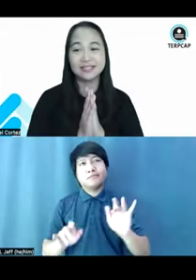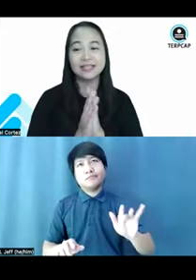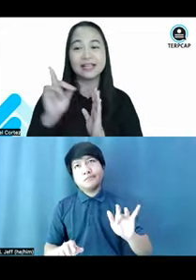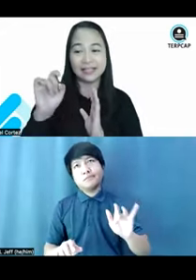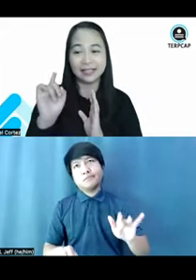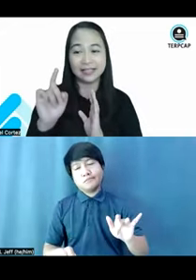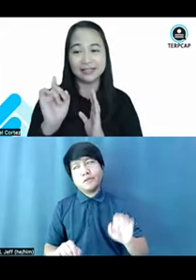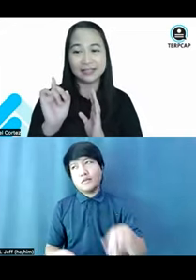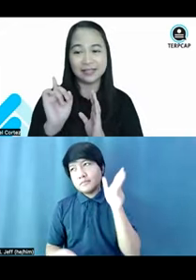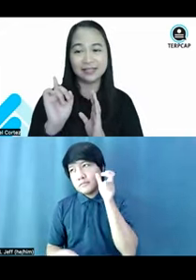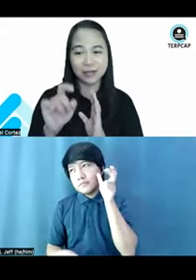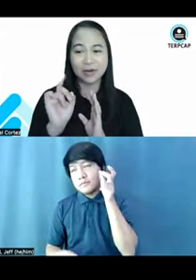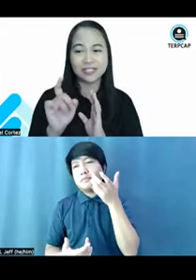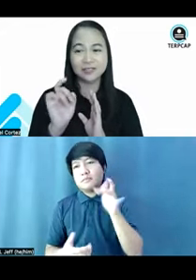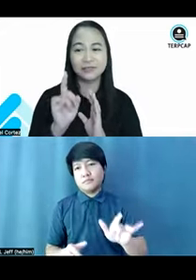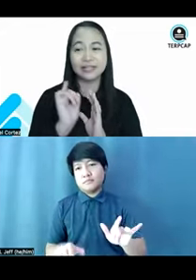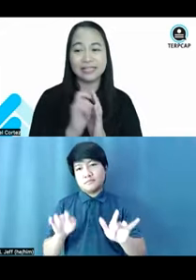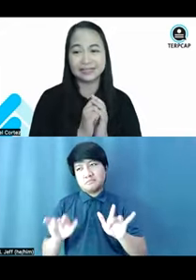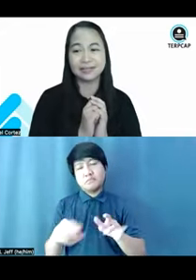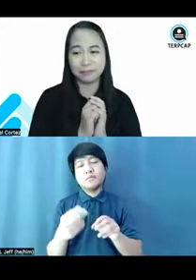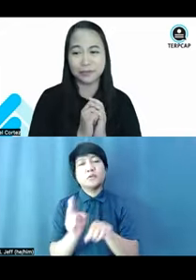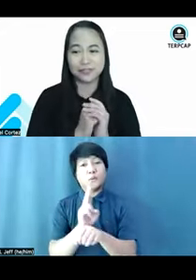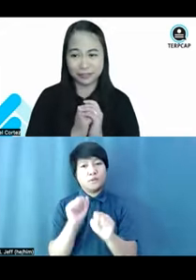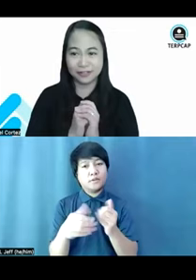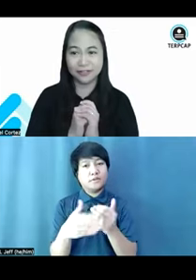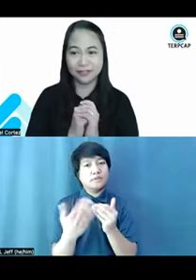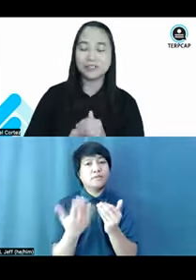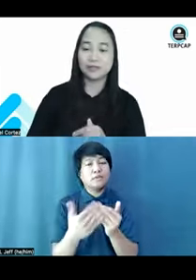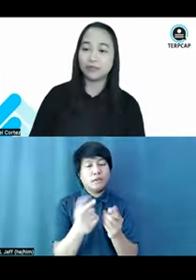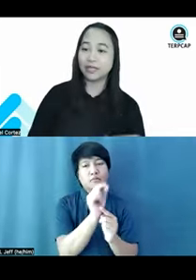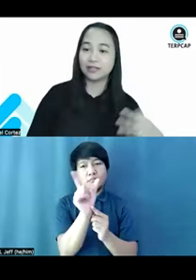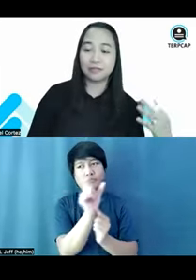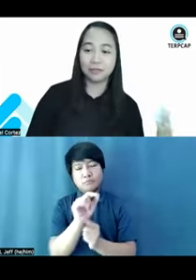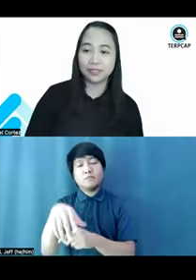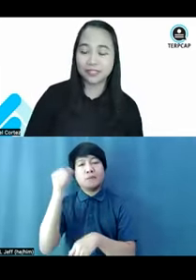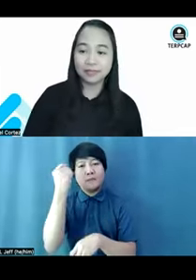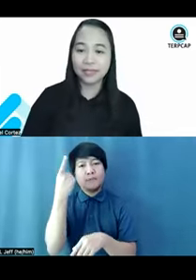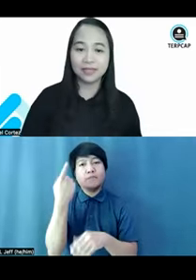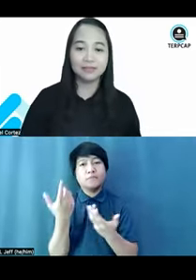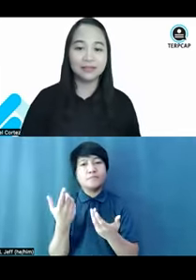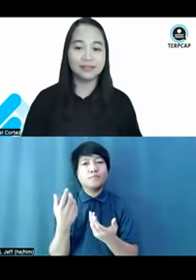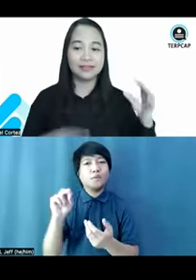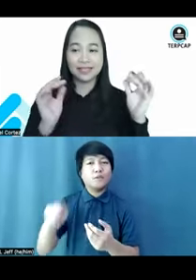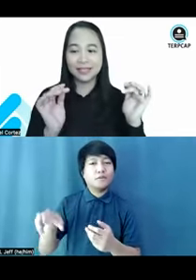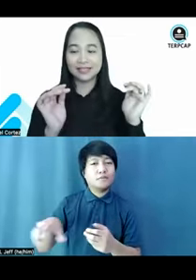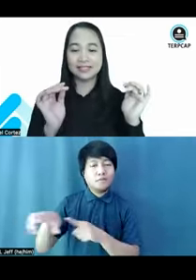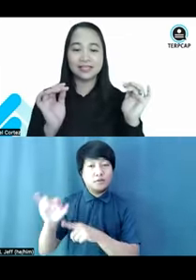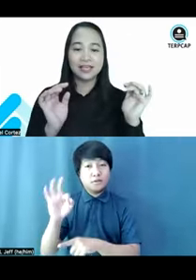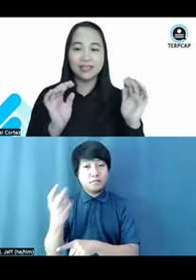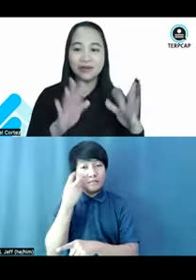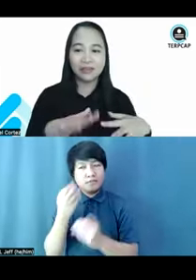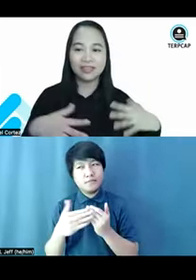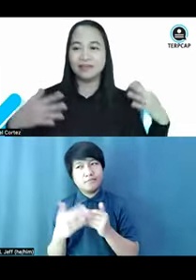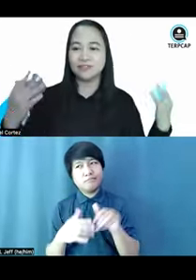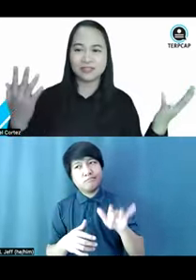it's still clicked, it requires you to click the poster. So, if we can come up with something, maybe the link is,